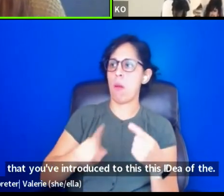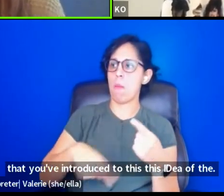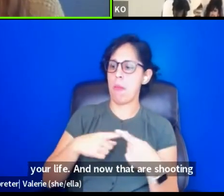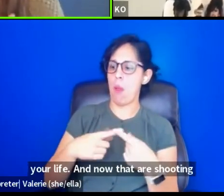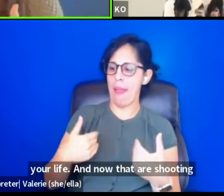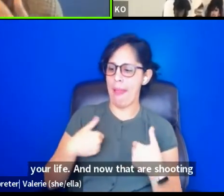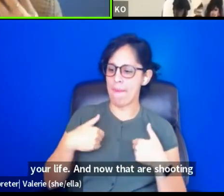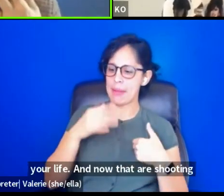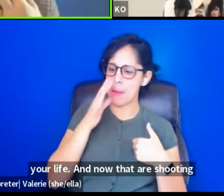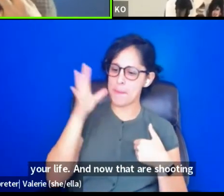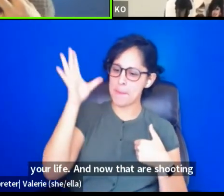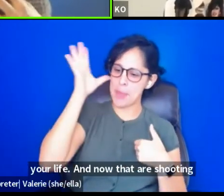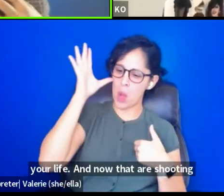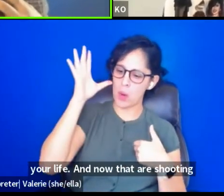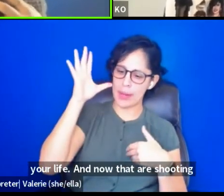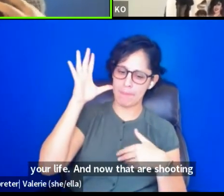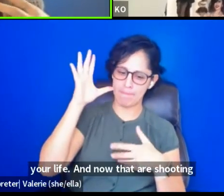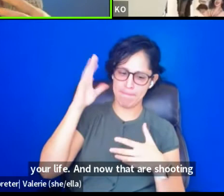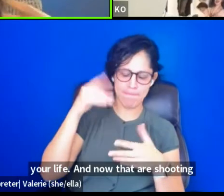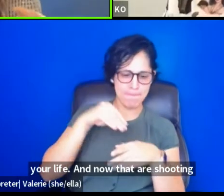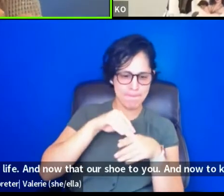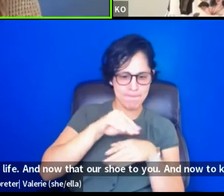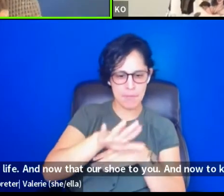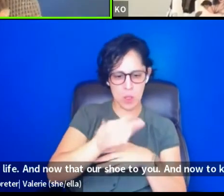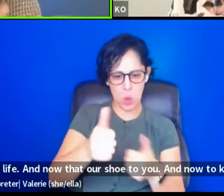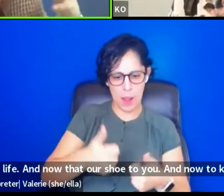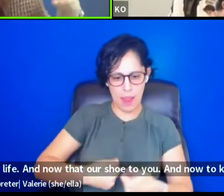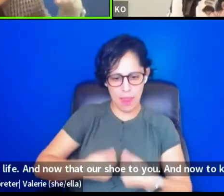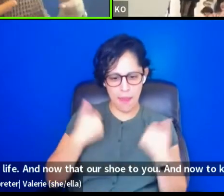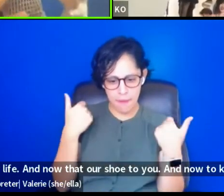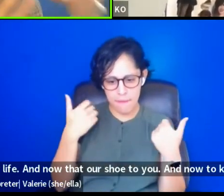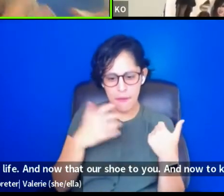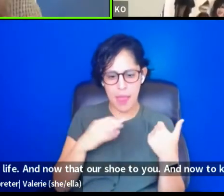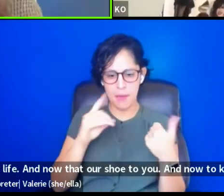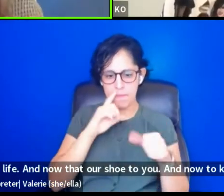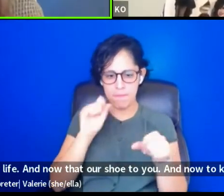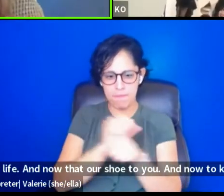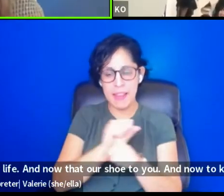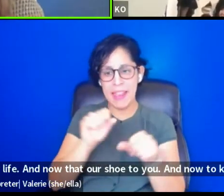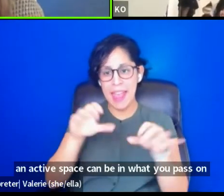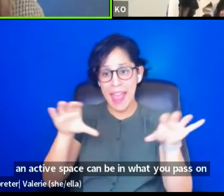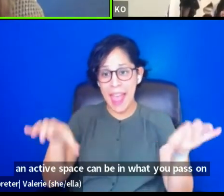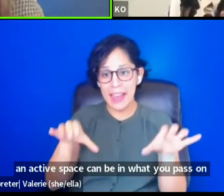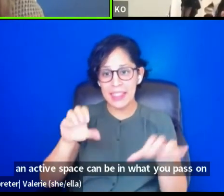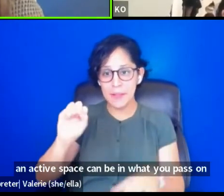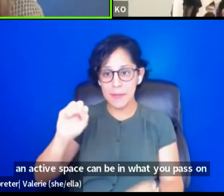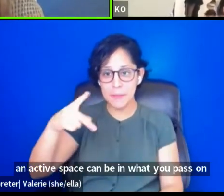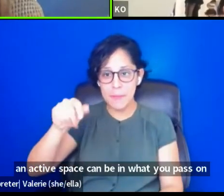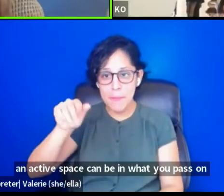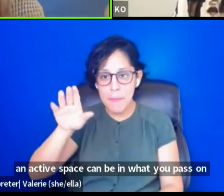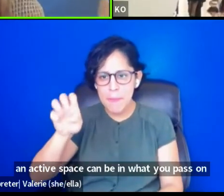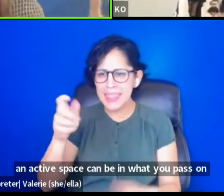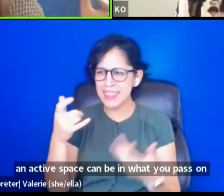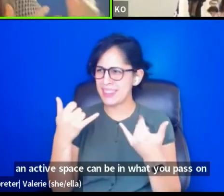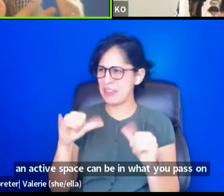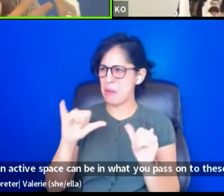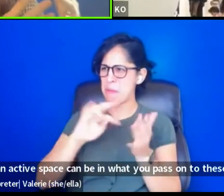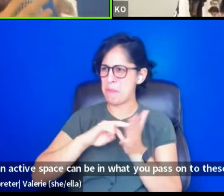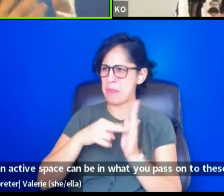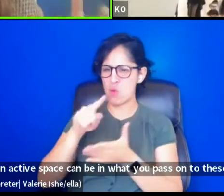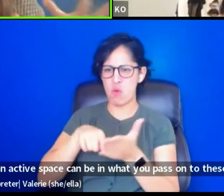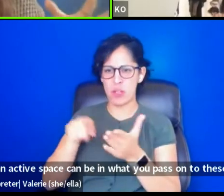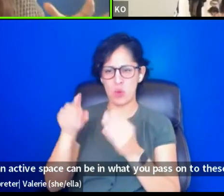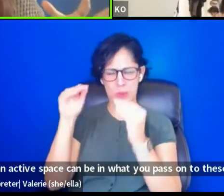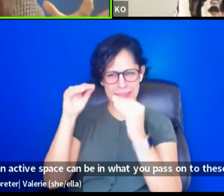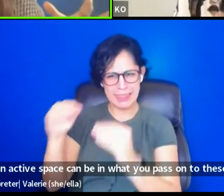archer to you. And now to know that an active space can be in what you pass on to these younger students. It's just such a